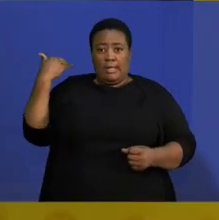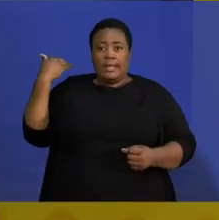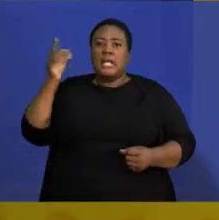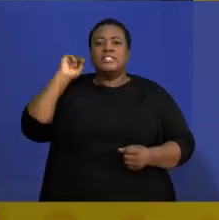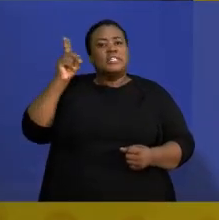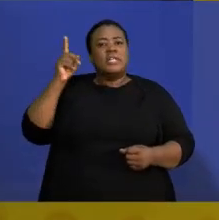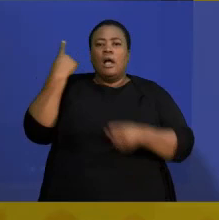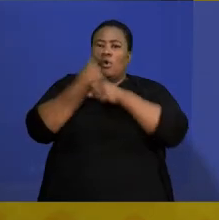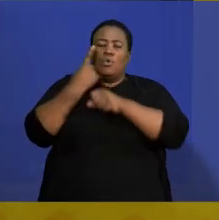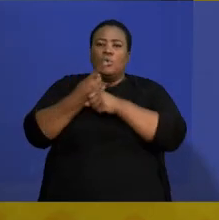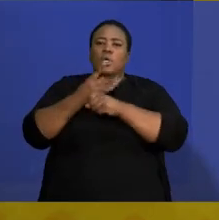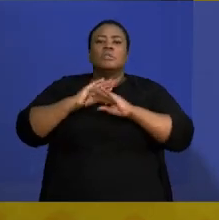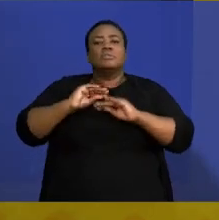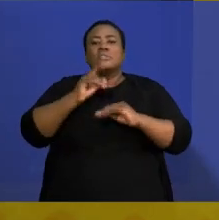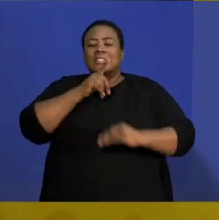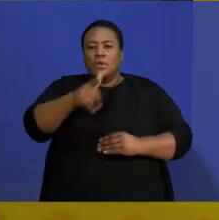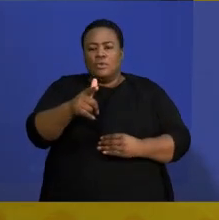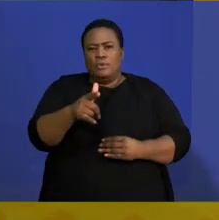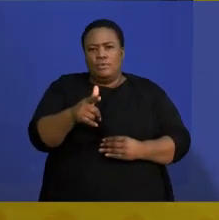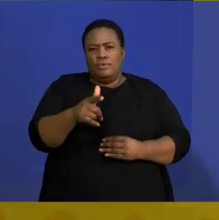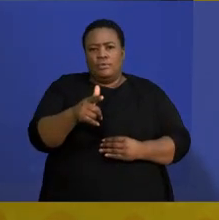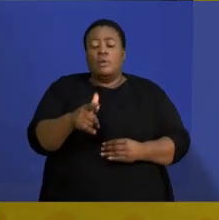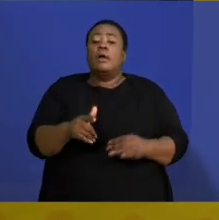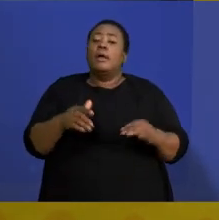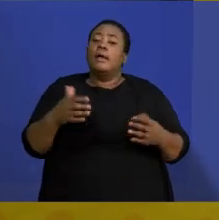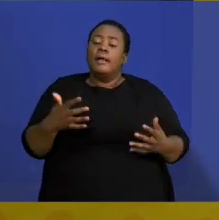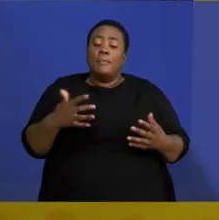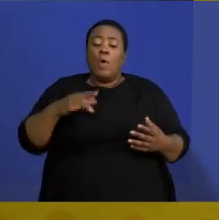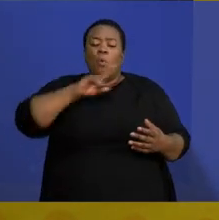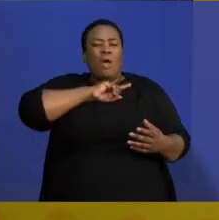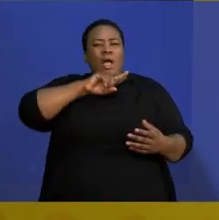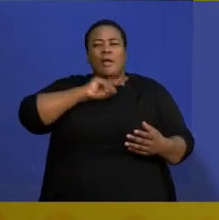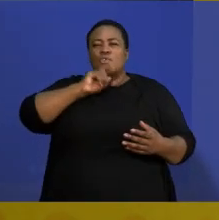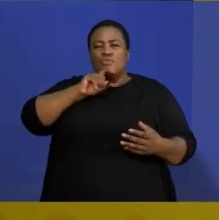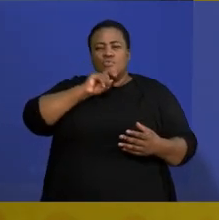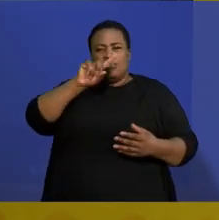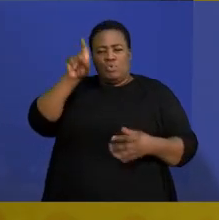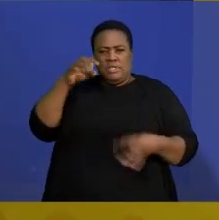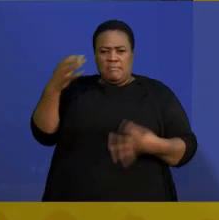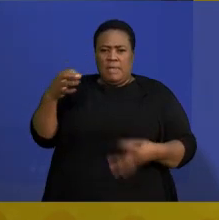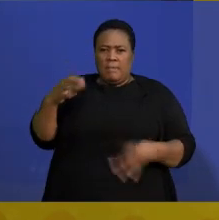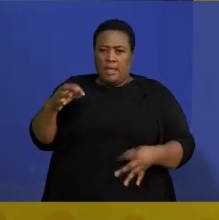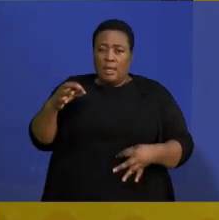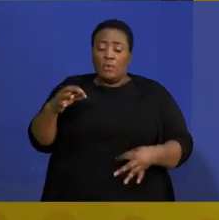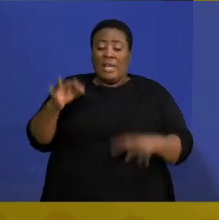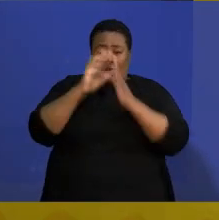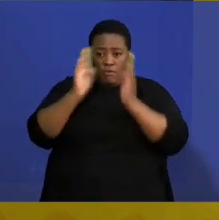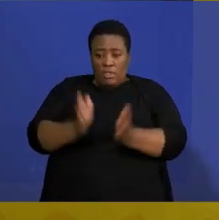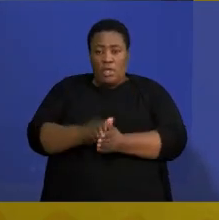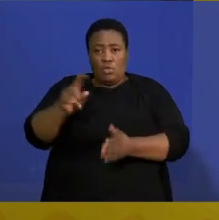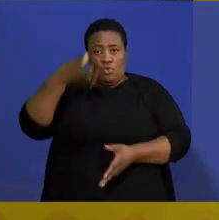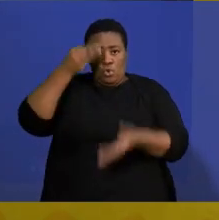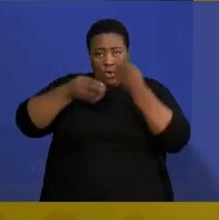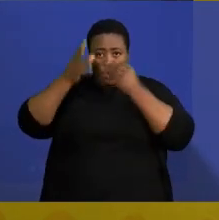apply what you have learned. So it's not necessarily to say you are just going through questions and you don't know what you're looking at. You are